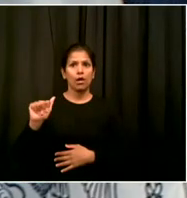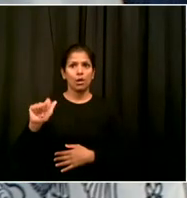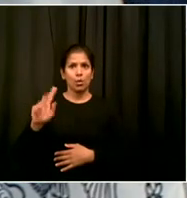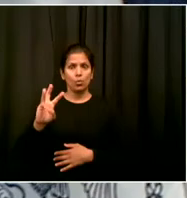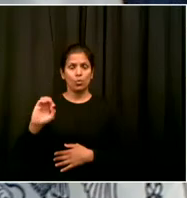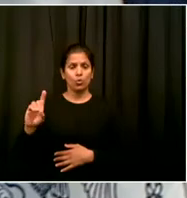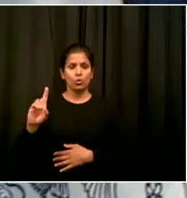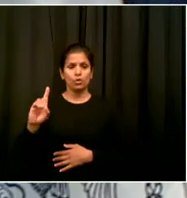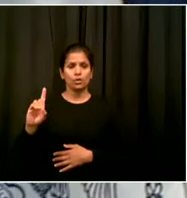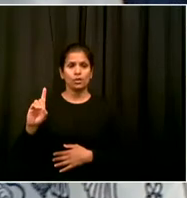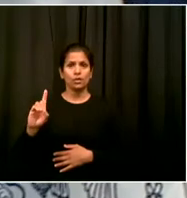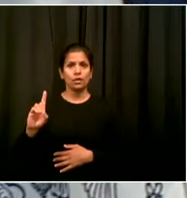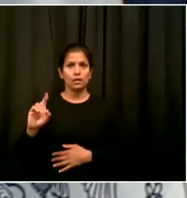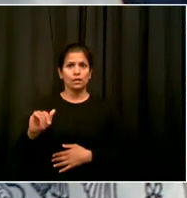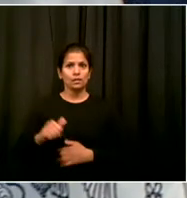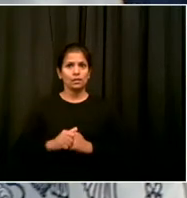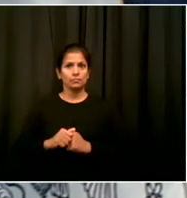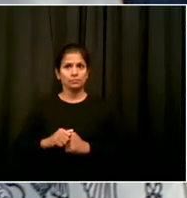WCBS 880.